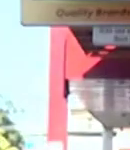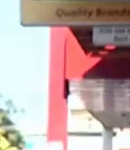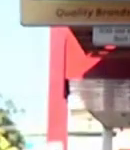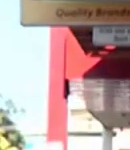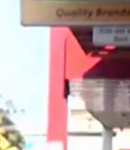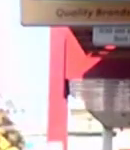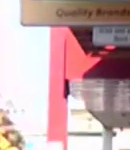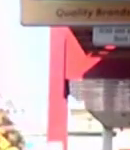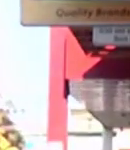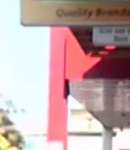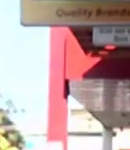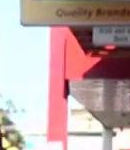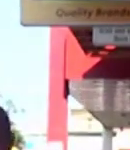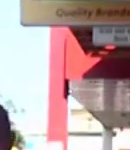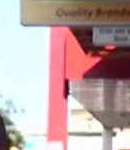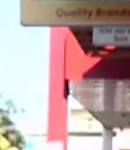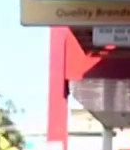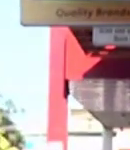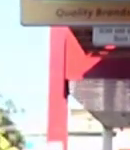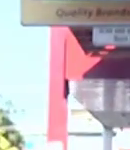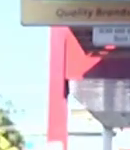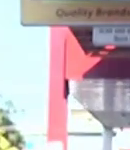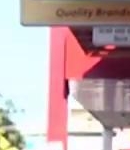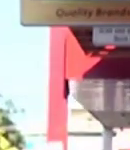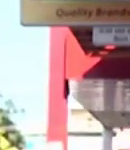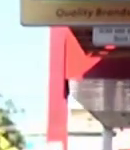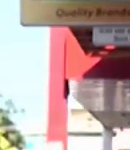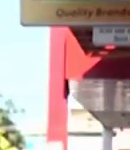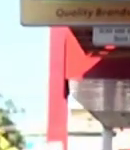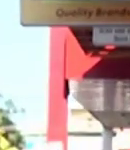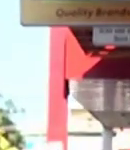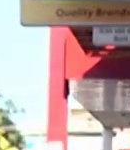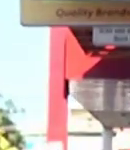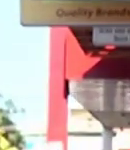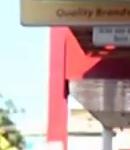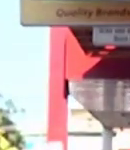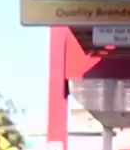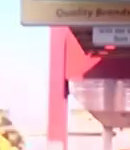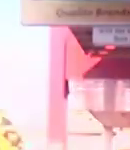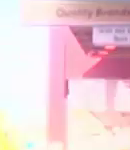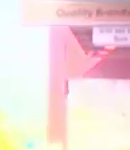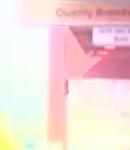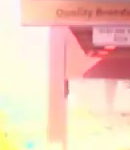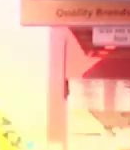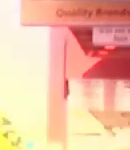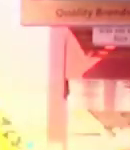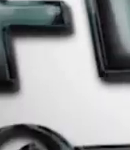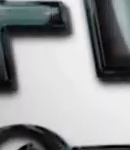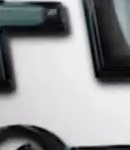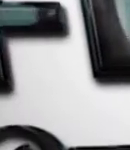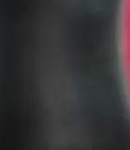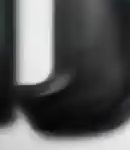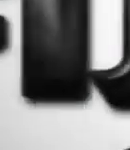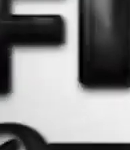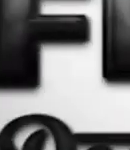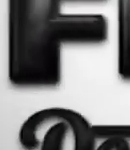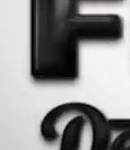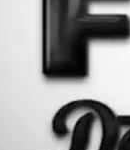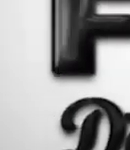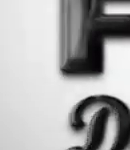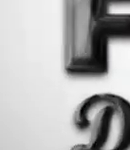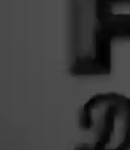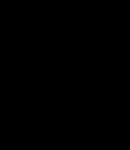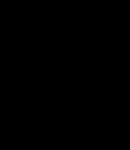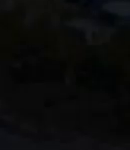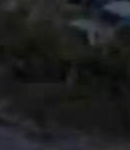My son and I am a of mine. Radio Fiji was a friend of mine. Radio Fiji 2.